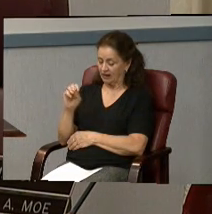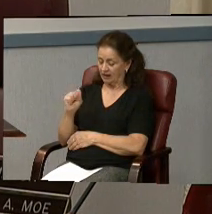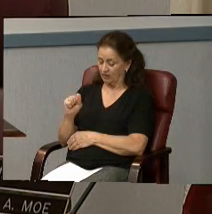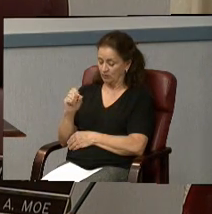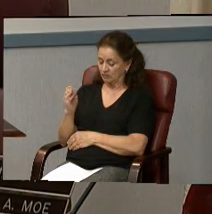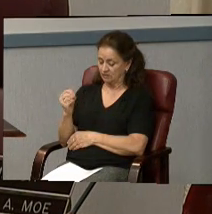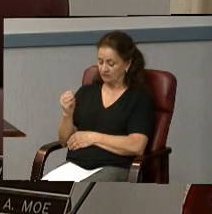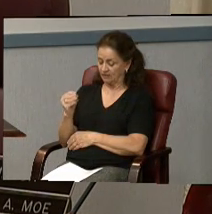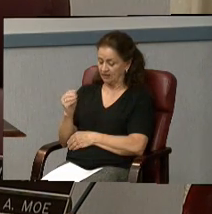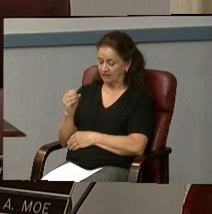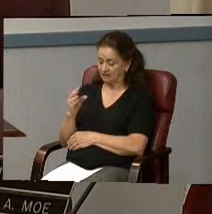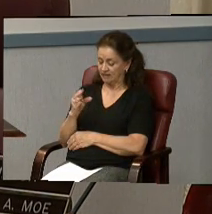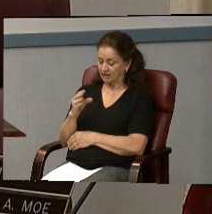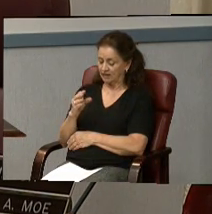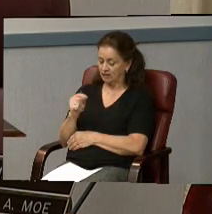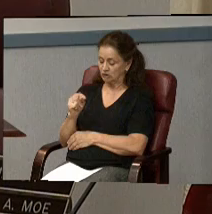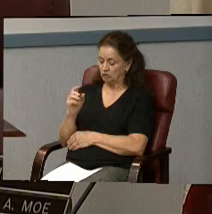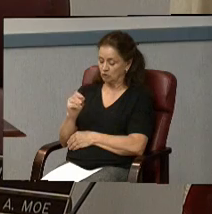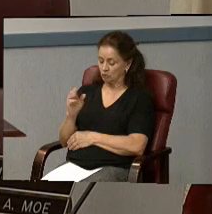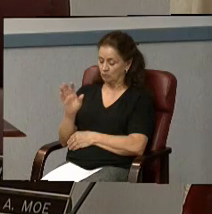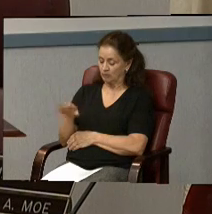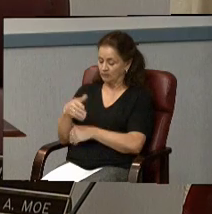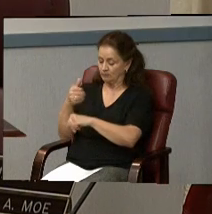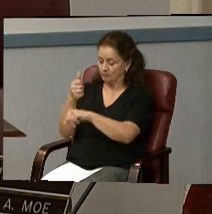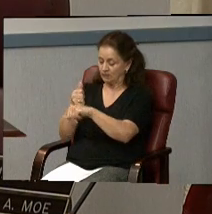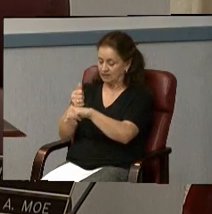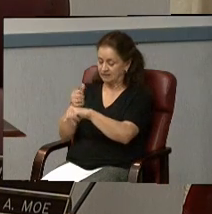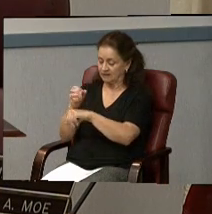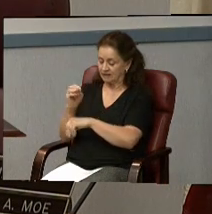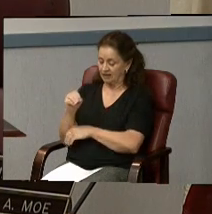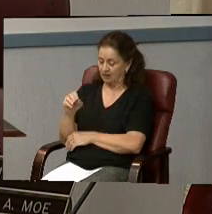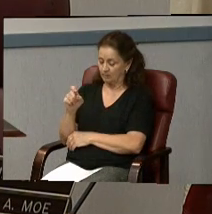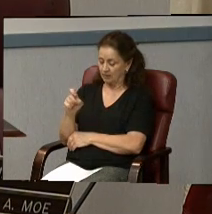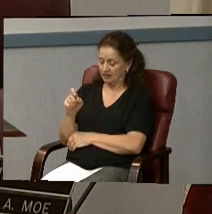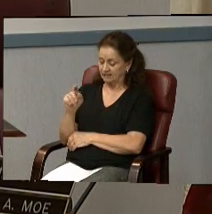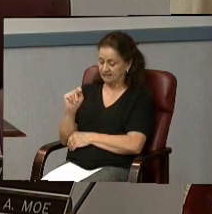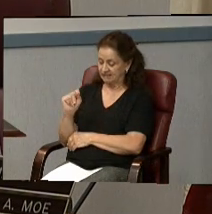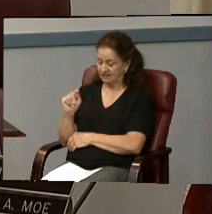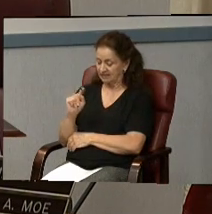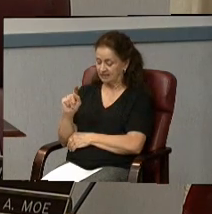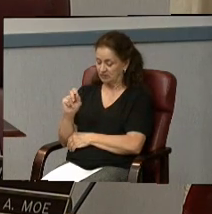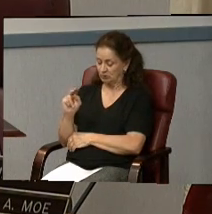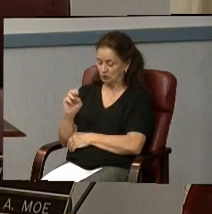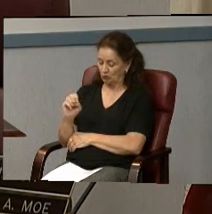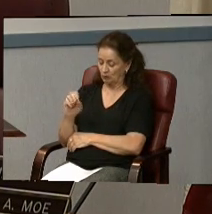the MXT zone, with the remainder of the property to be placed in the PI zone.